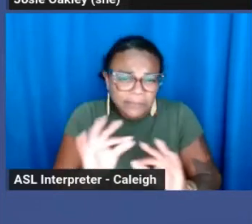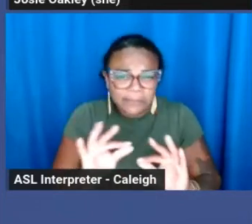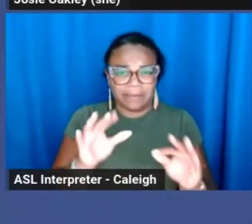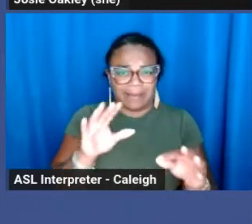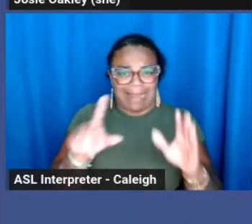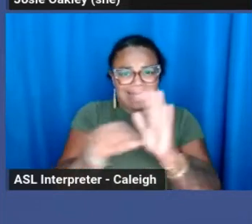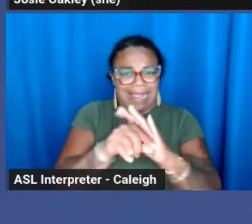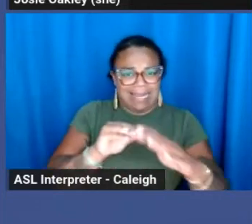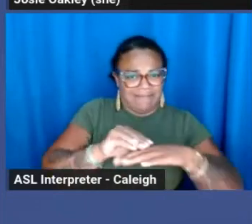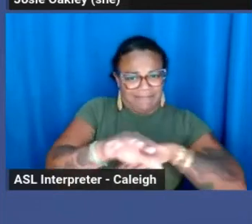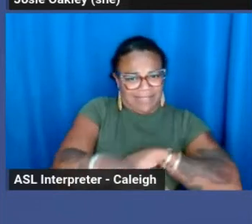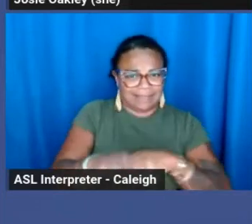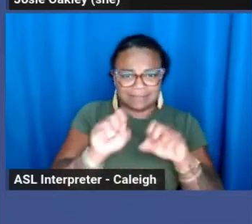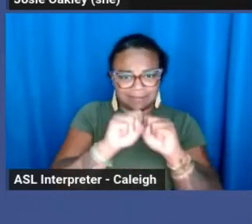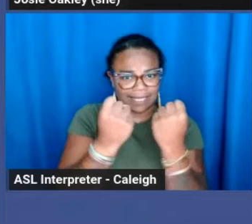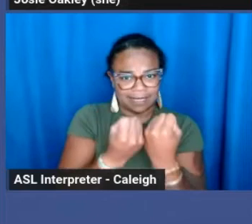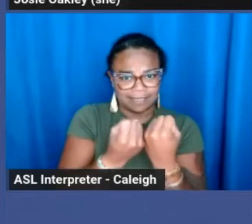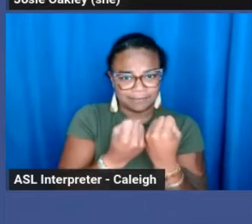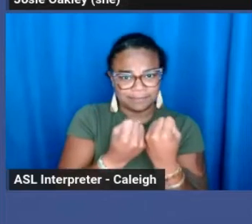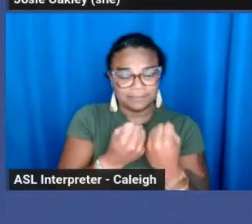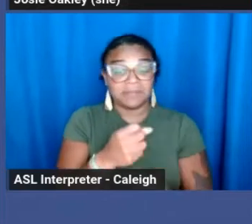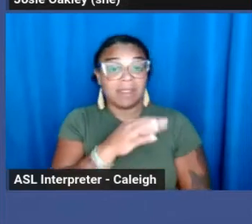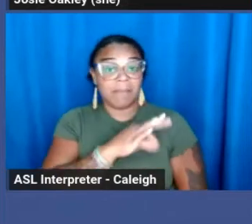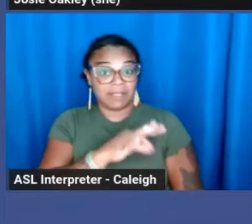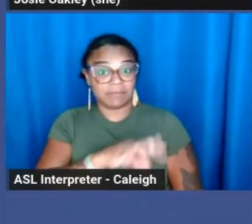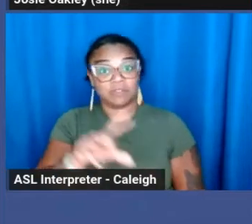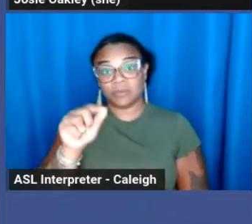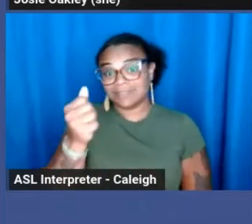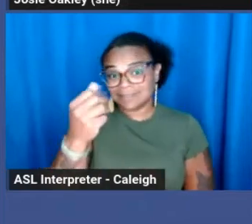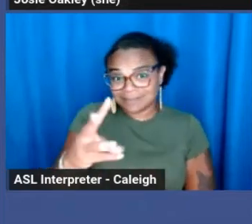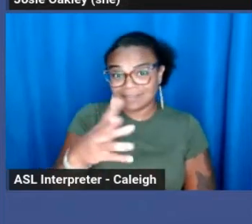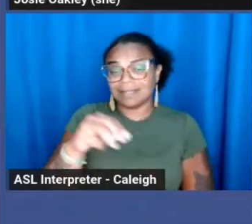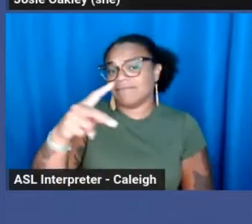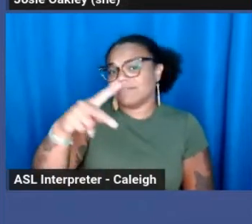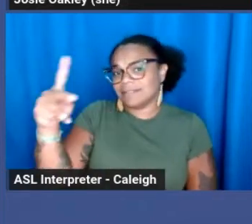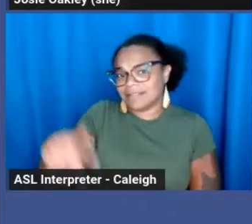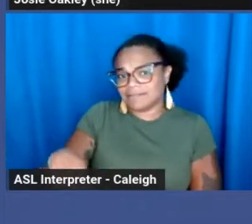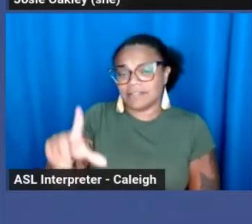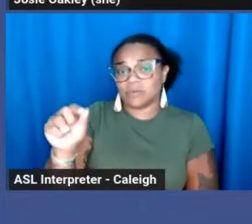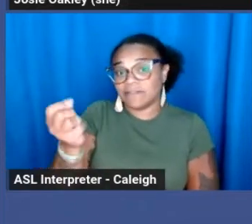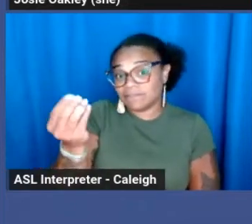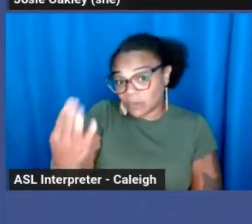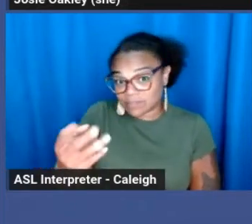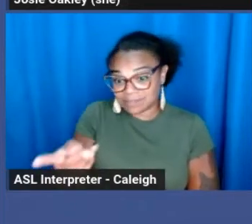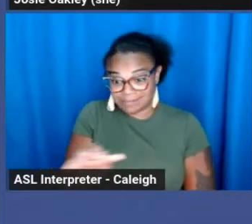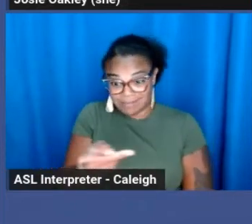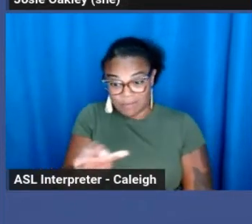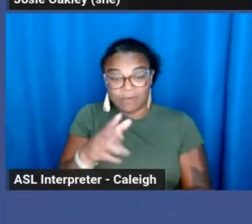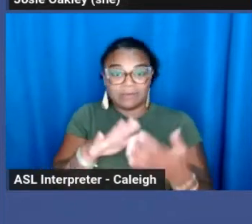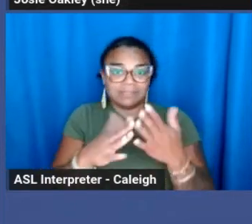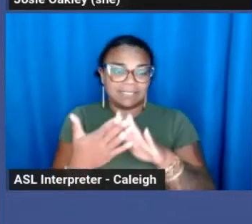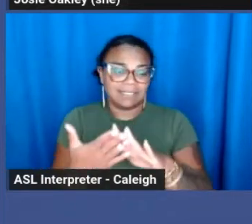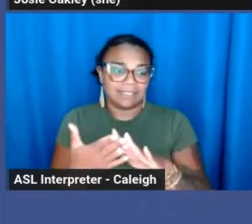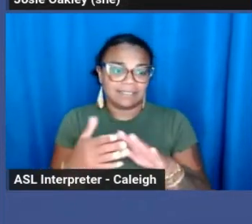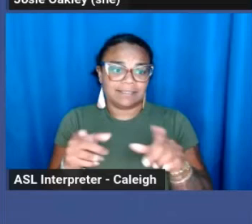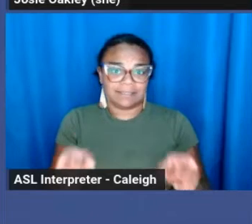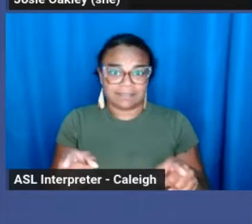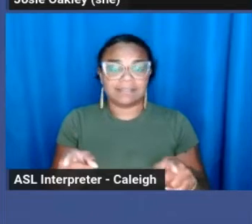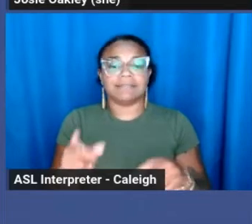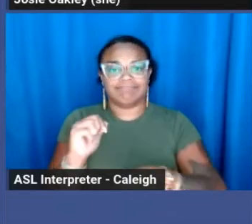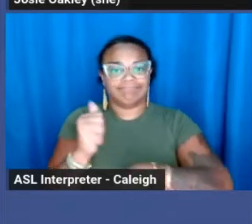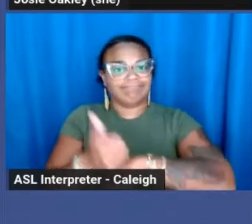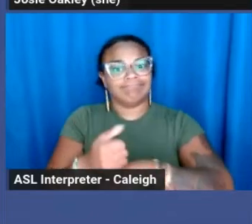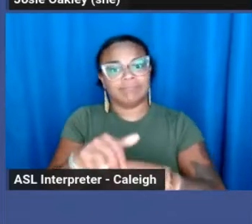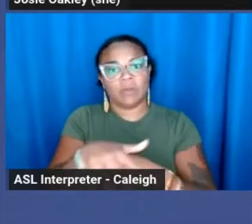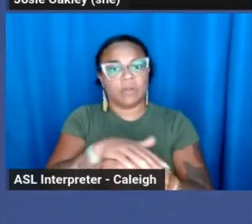In Pittsburgh in 2016 and in Philadelphia in 2014, both those cities made a local